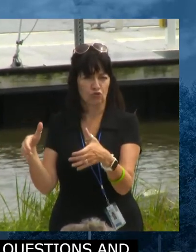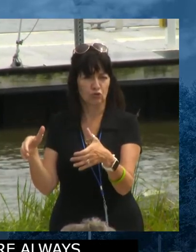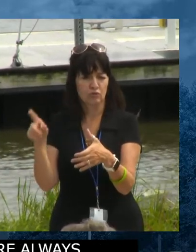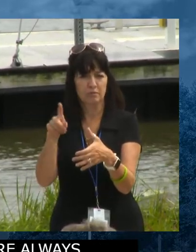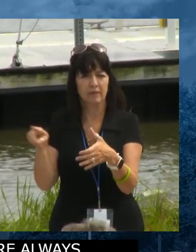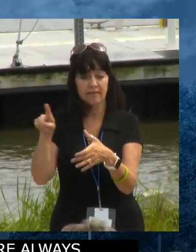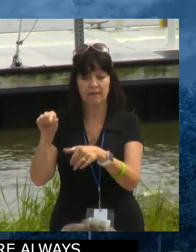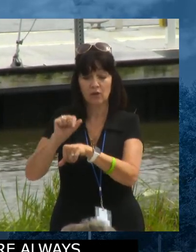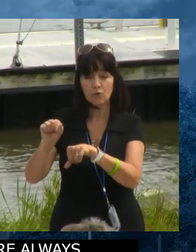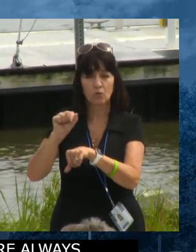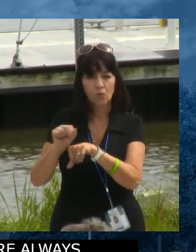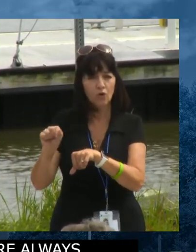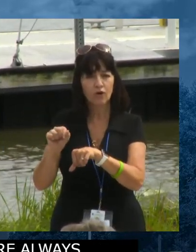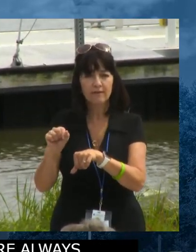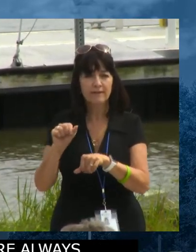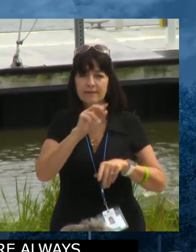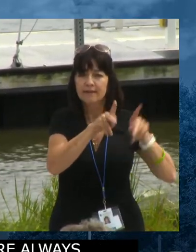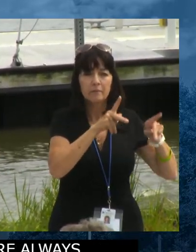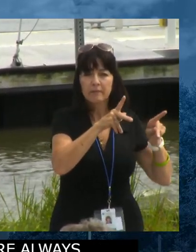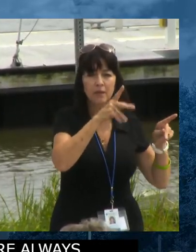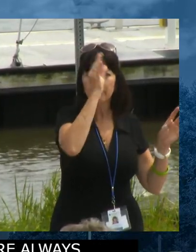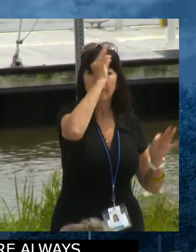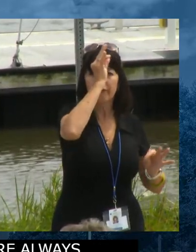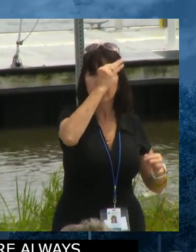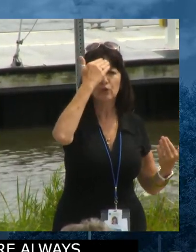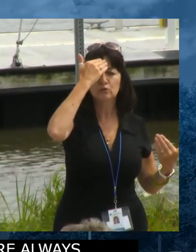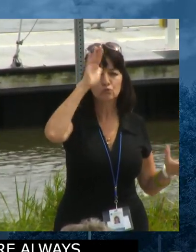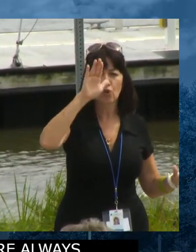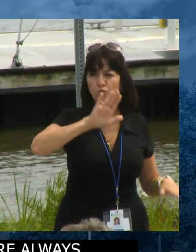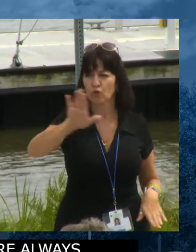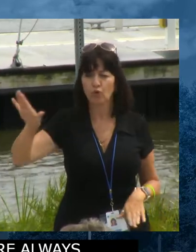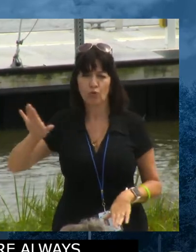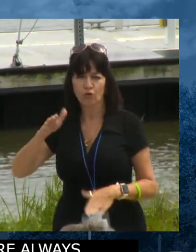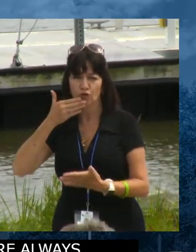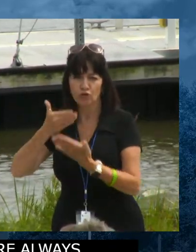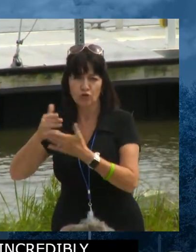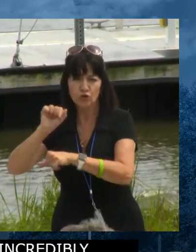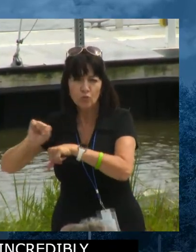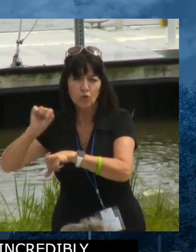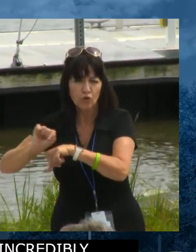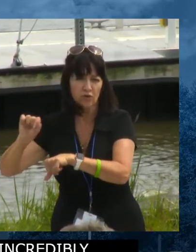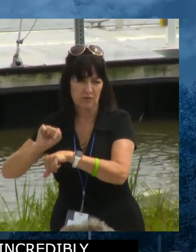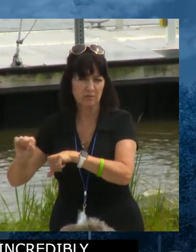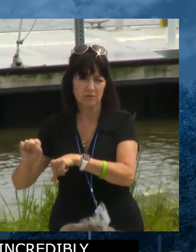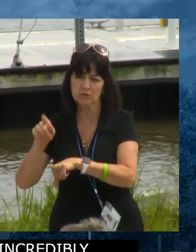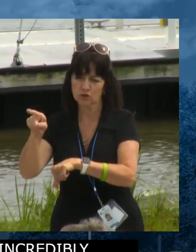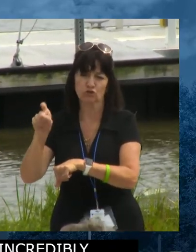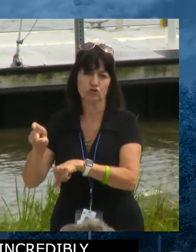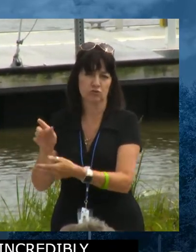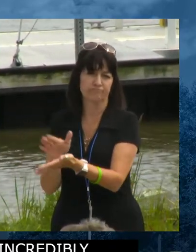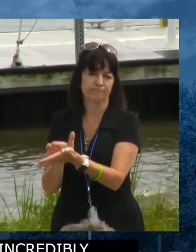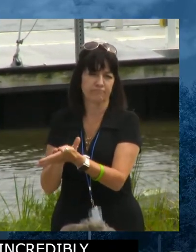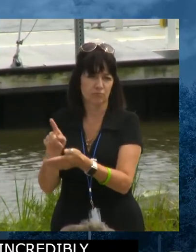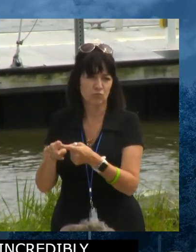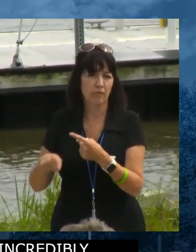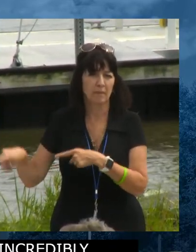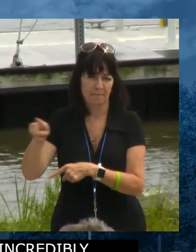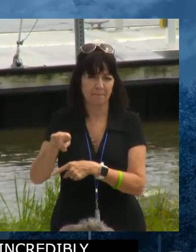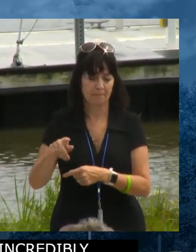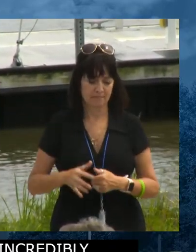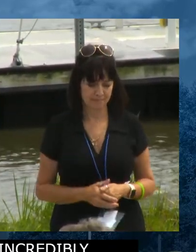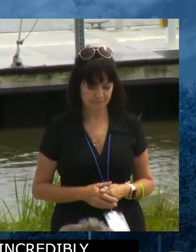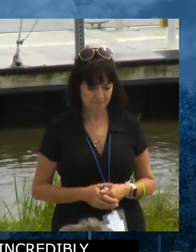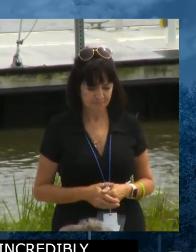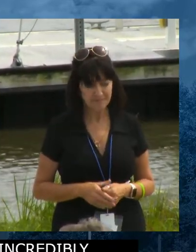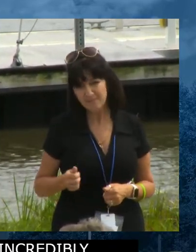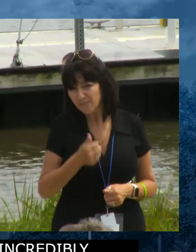without being seen or heard. And yet they should be. They absolutely should be. Another one that I would like